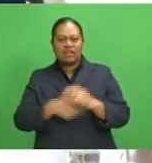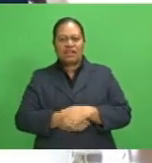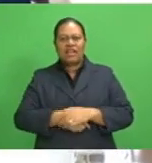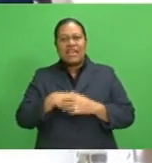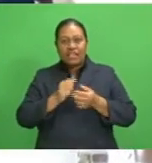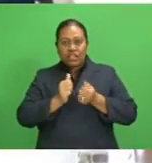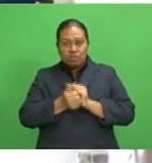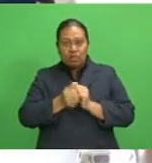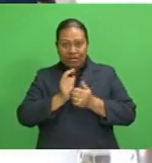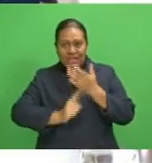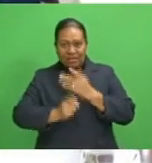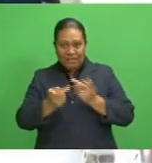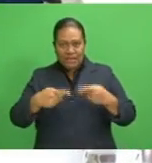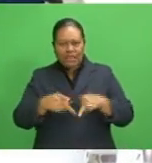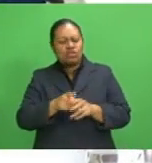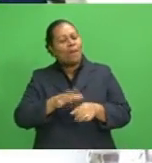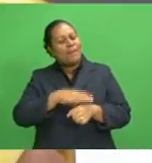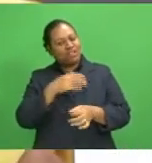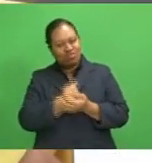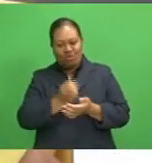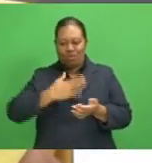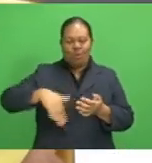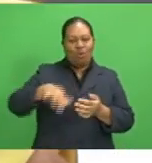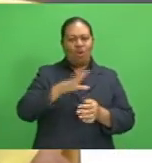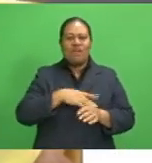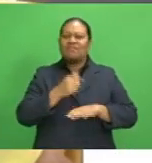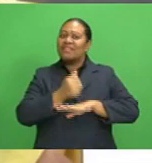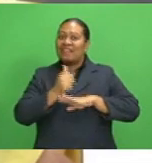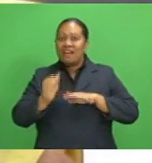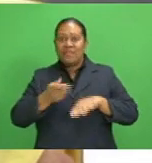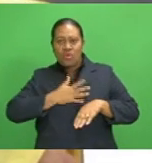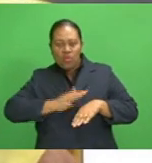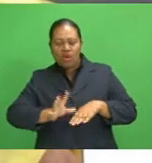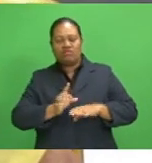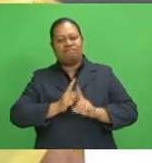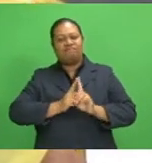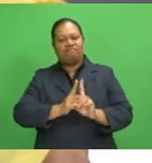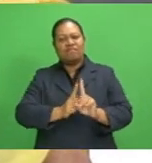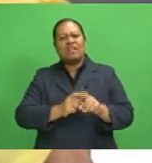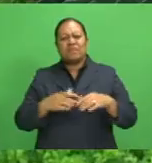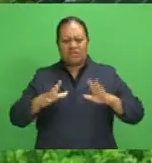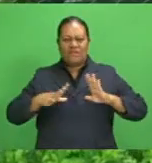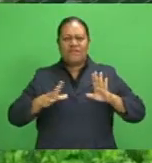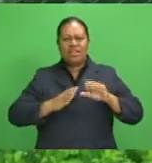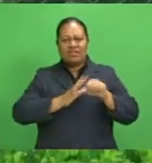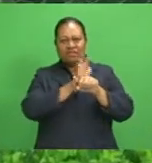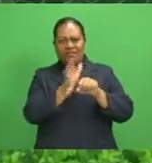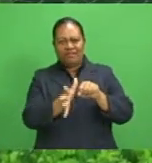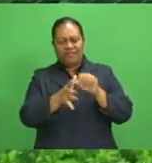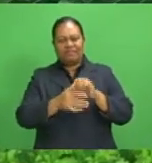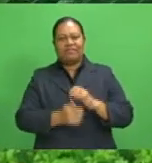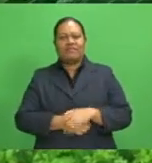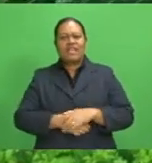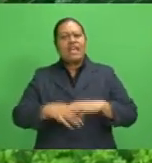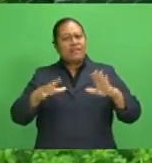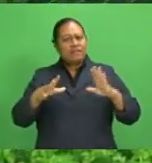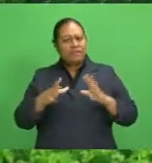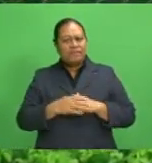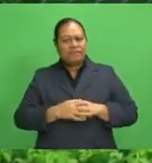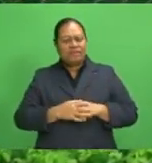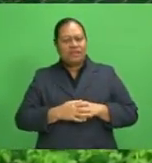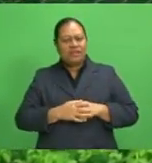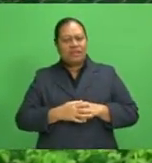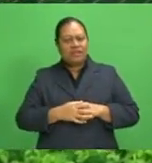events just to make sure everything is in line with government's commitment to keep Fiji COVID-free. A breach doesn't mean somebody's done something